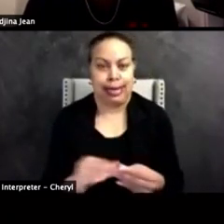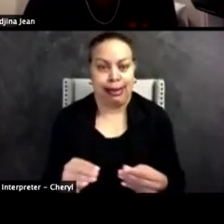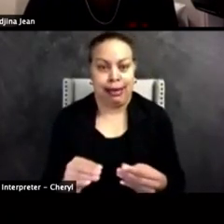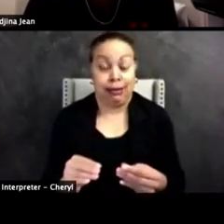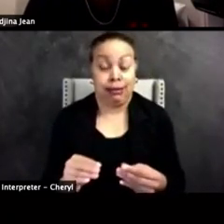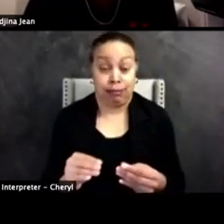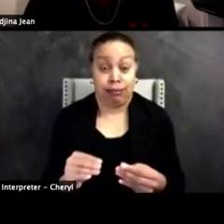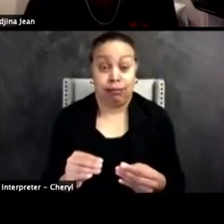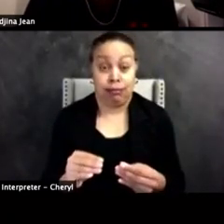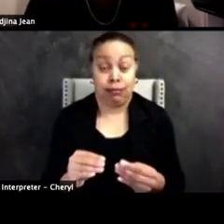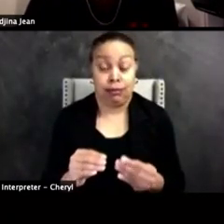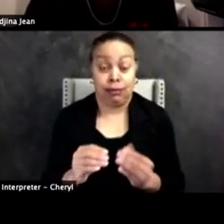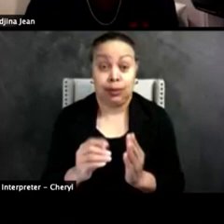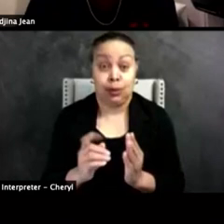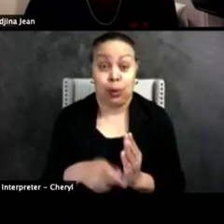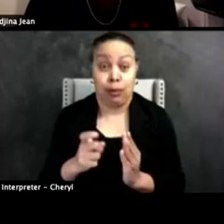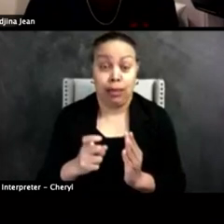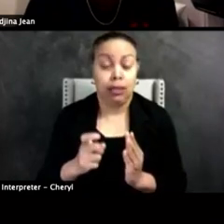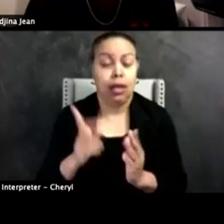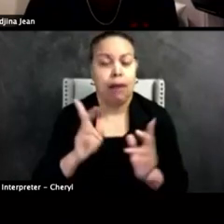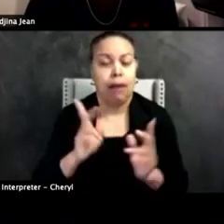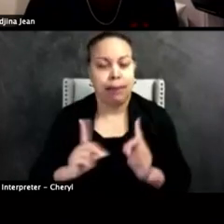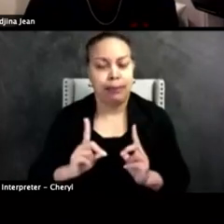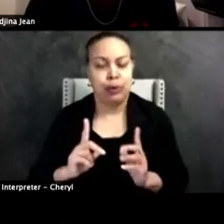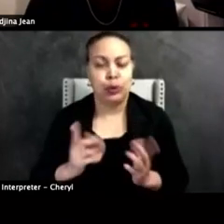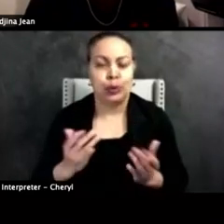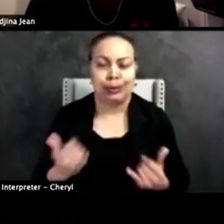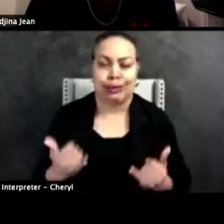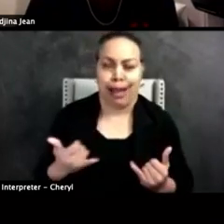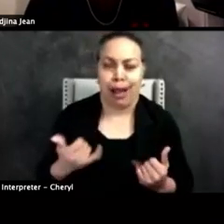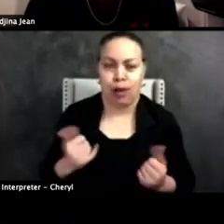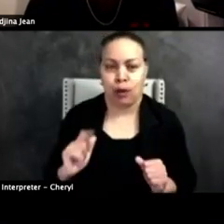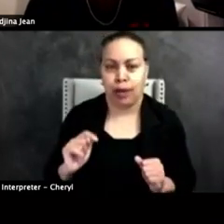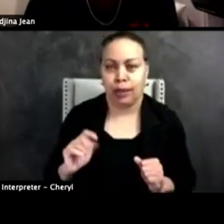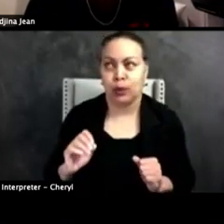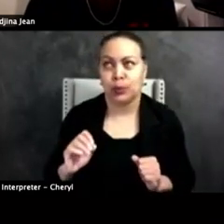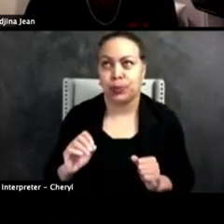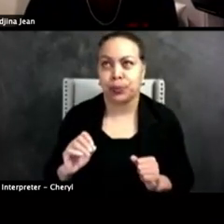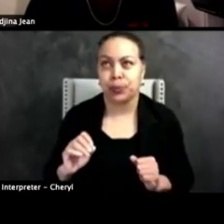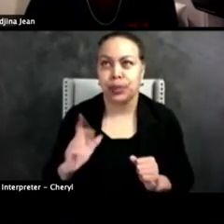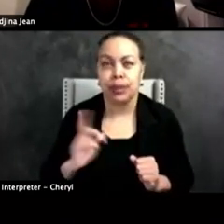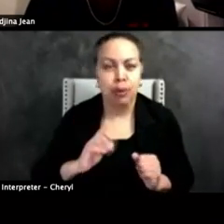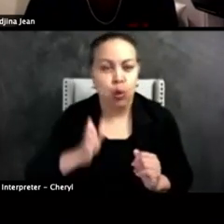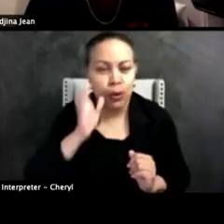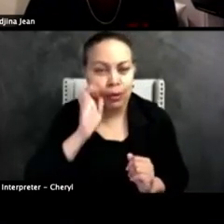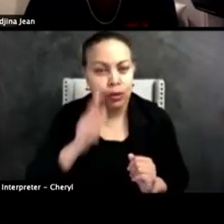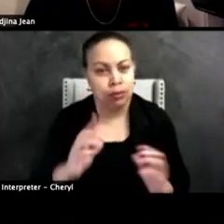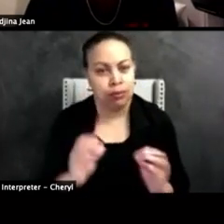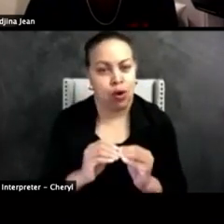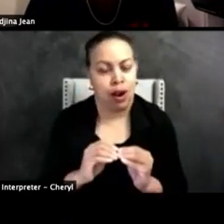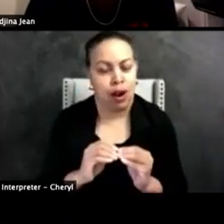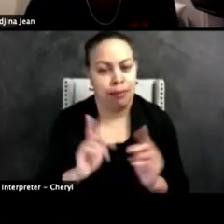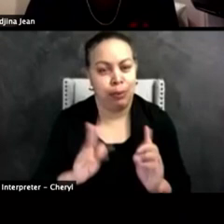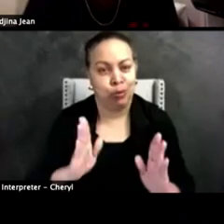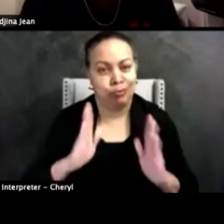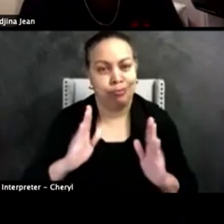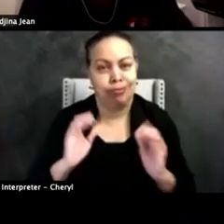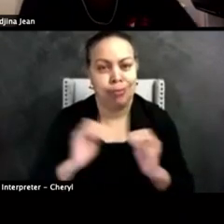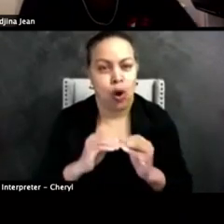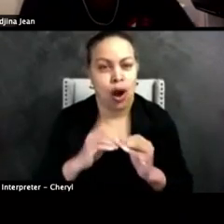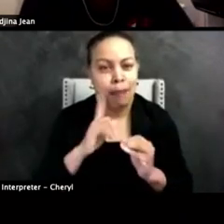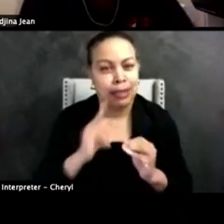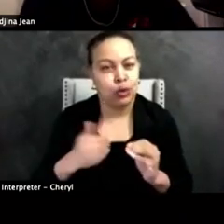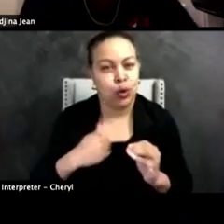it, people are now like trying to, they, they hear you more when you have power, if that makes sense, right?